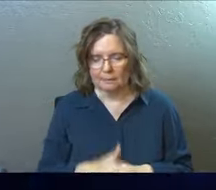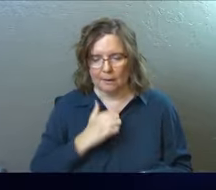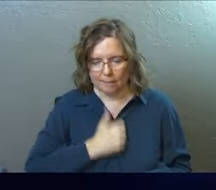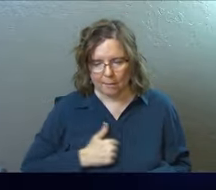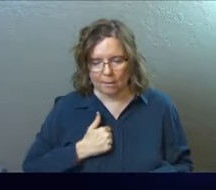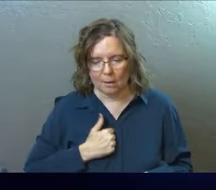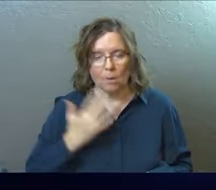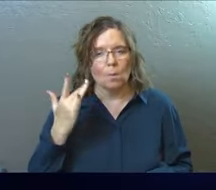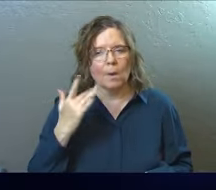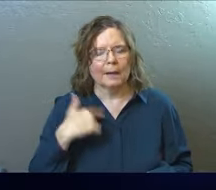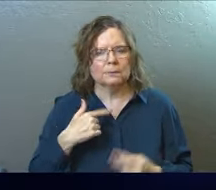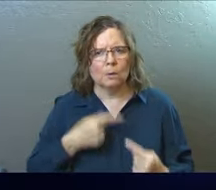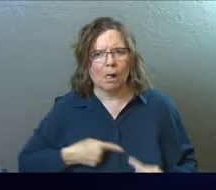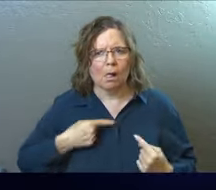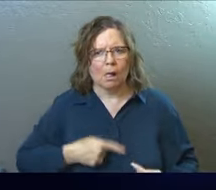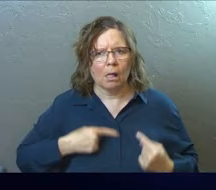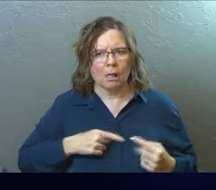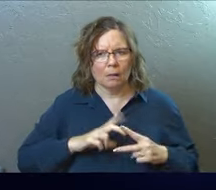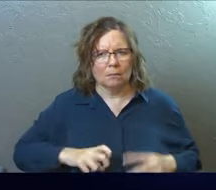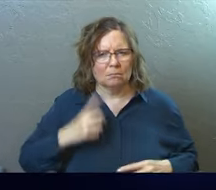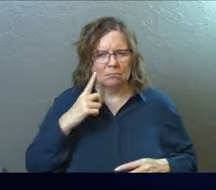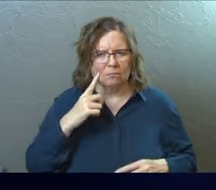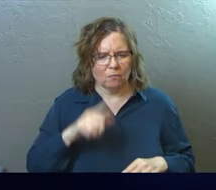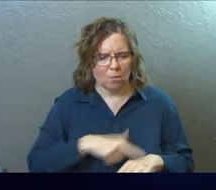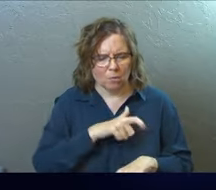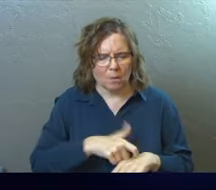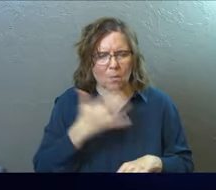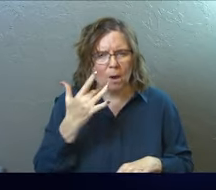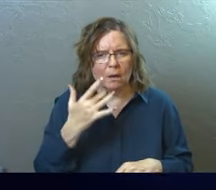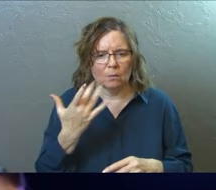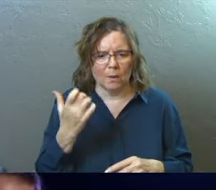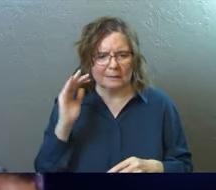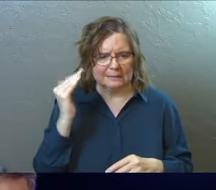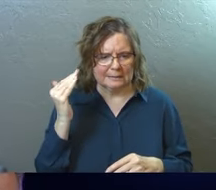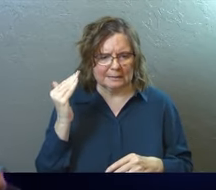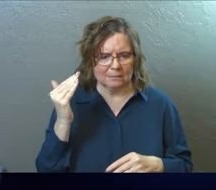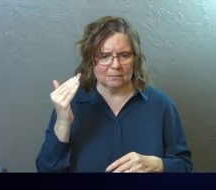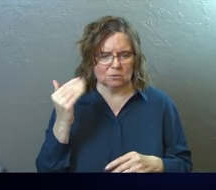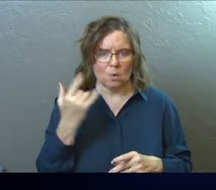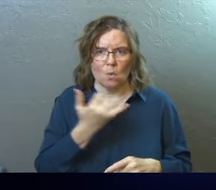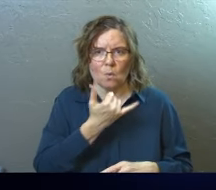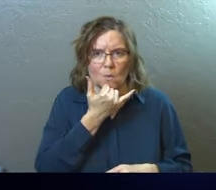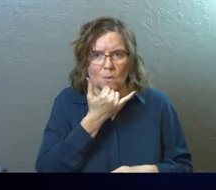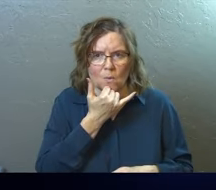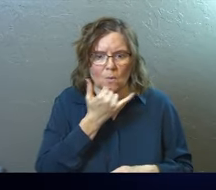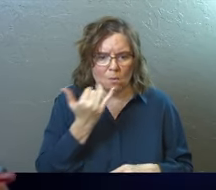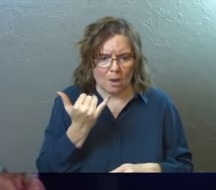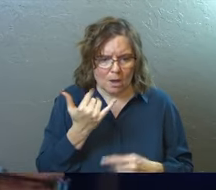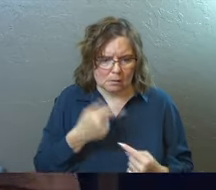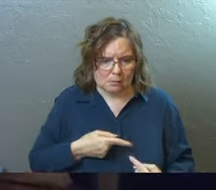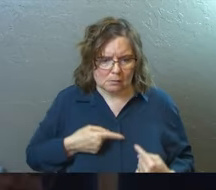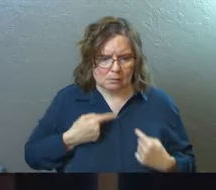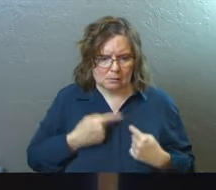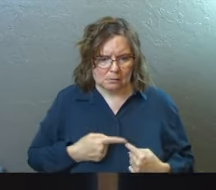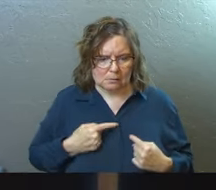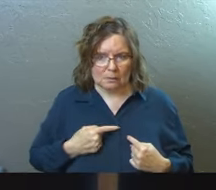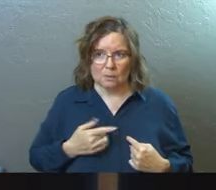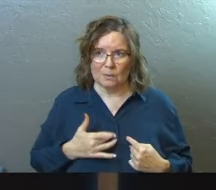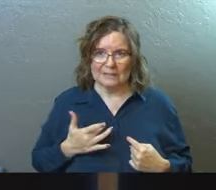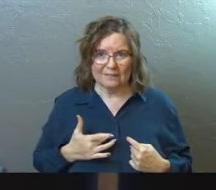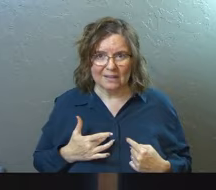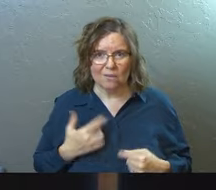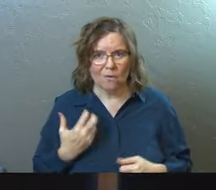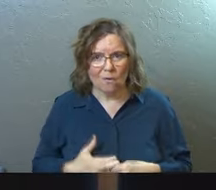Why did I wrestle it so much? Why did it seem so wrong? Why was it like lifting a